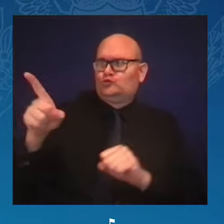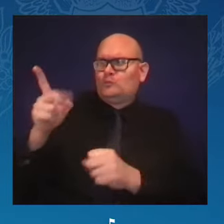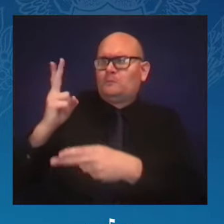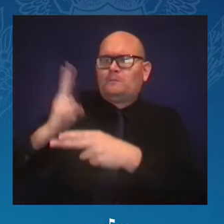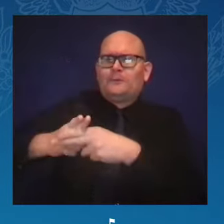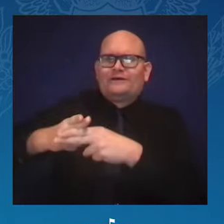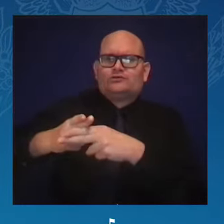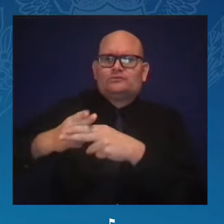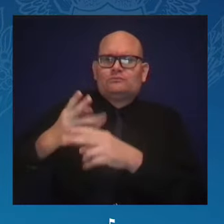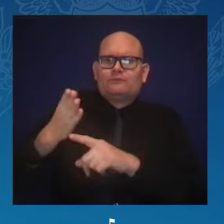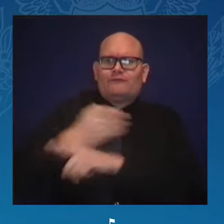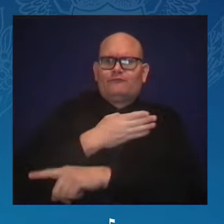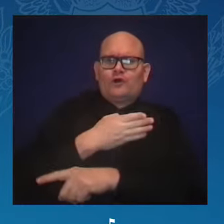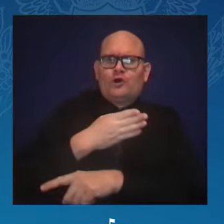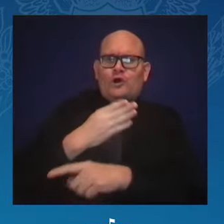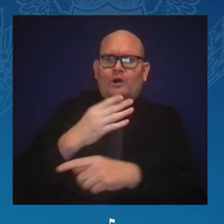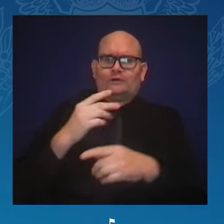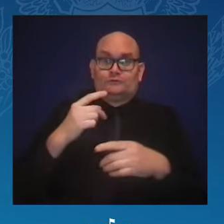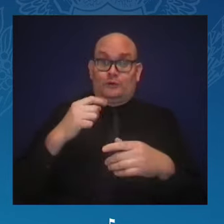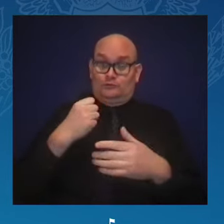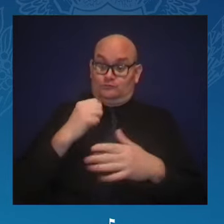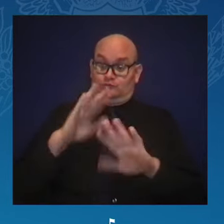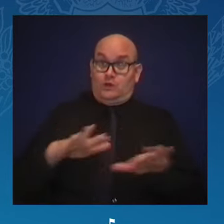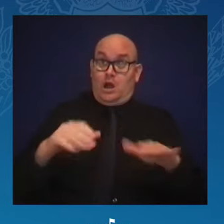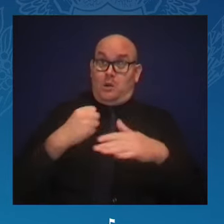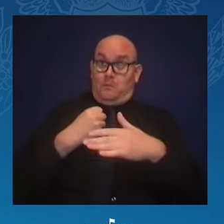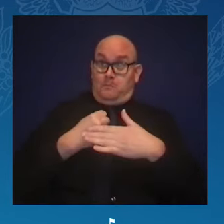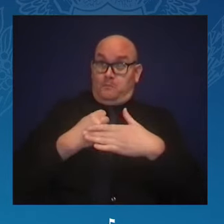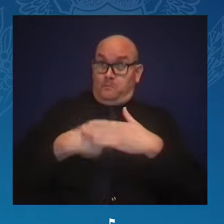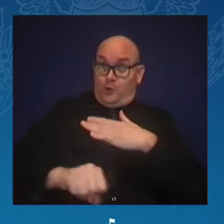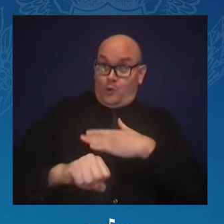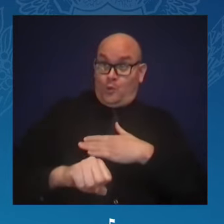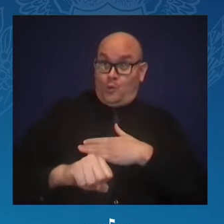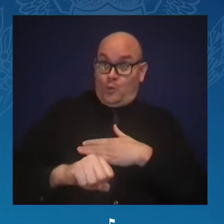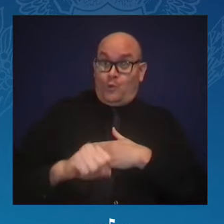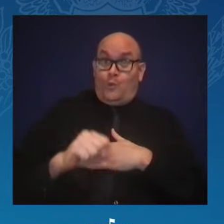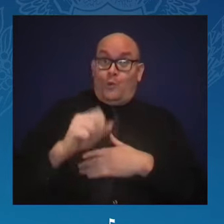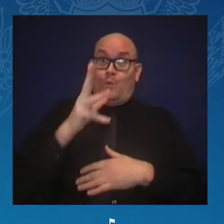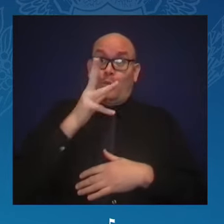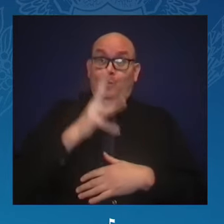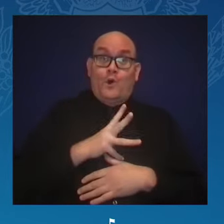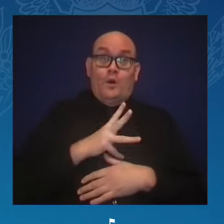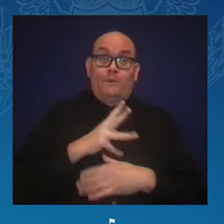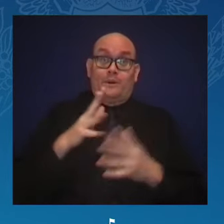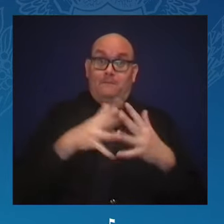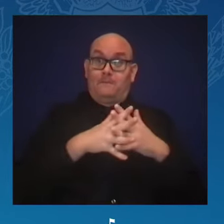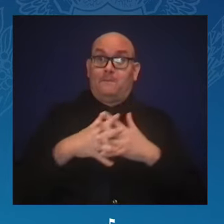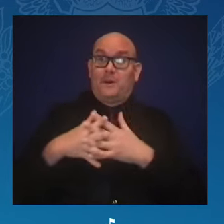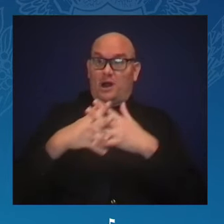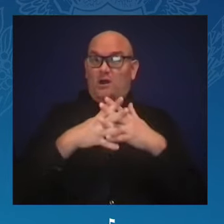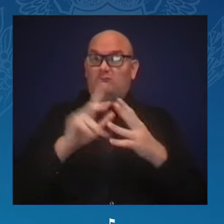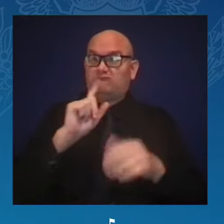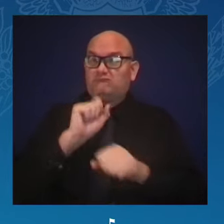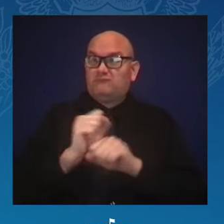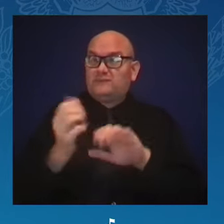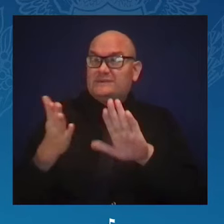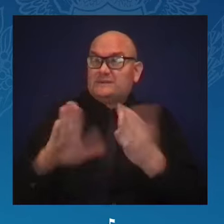wealthy nation in the world. And that black women are three times as likely to die.